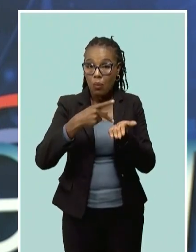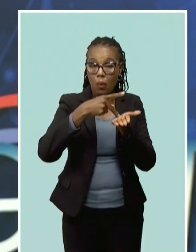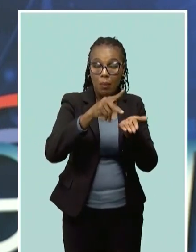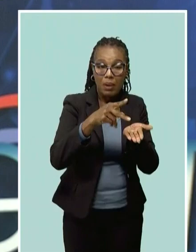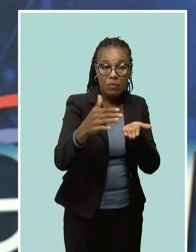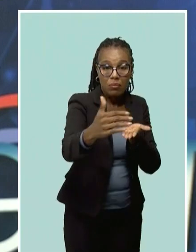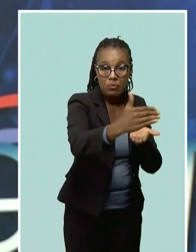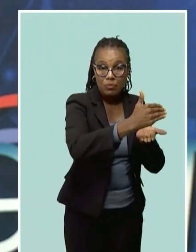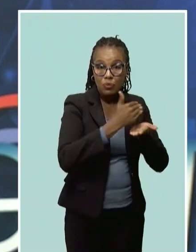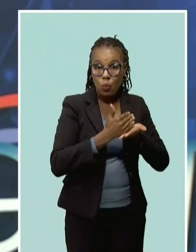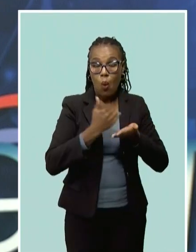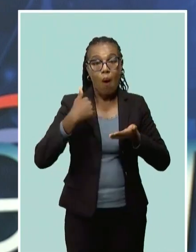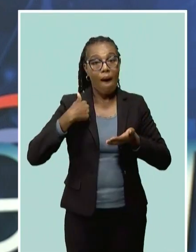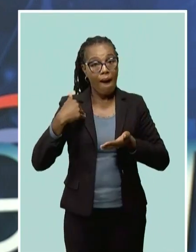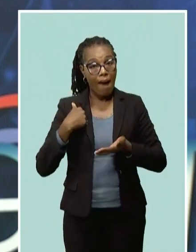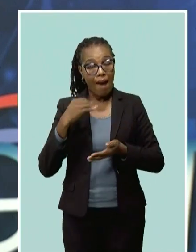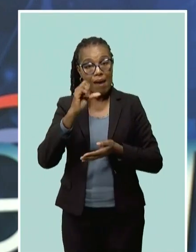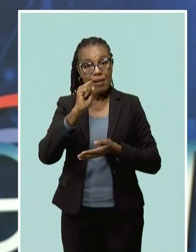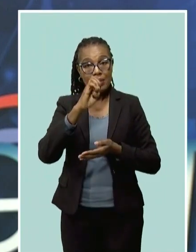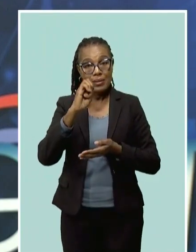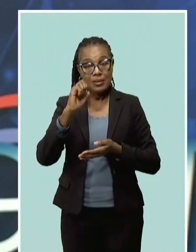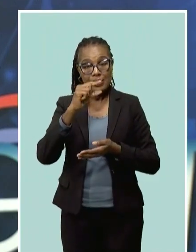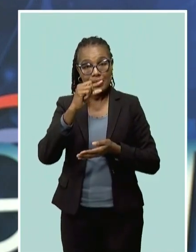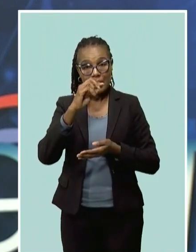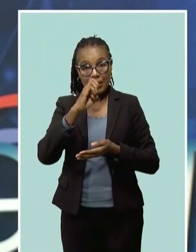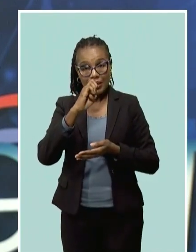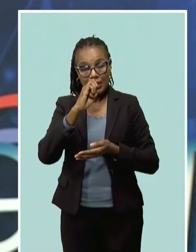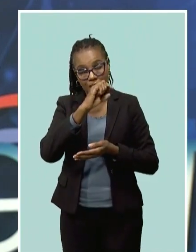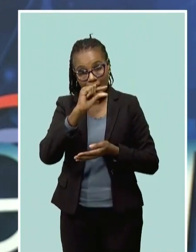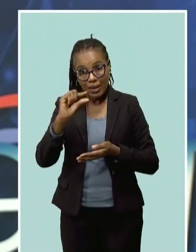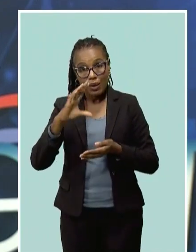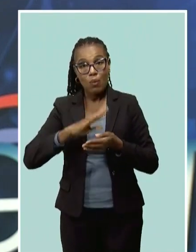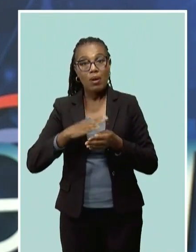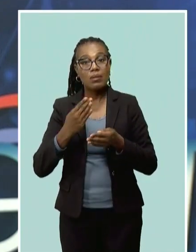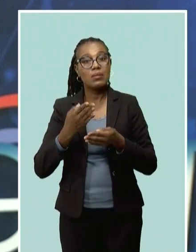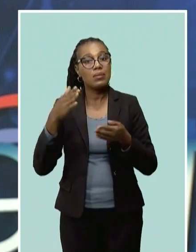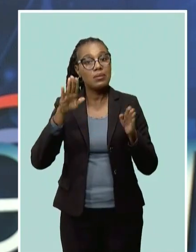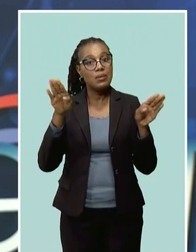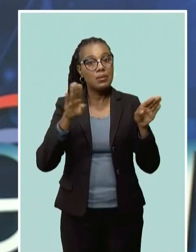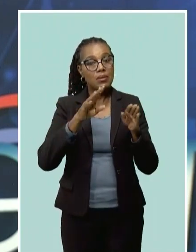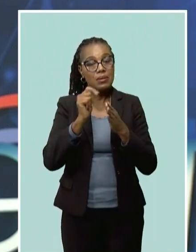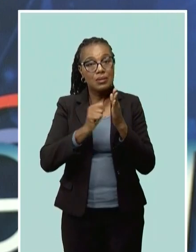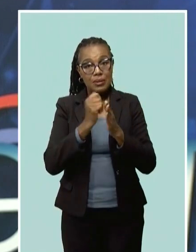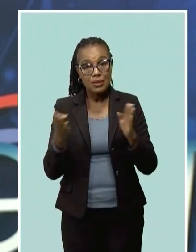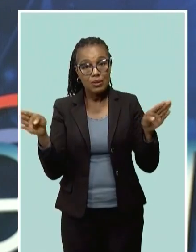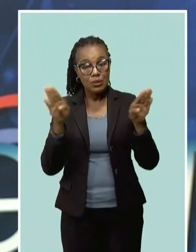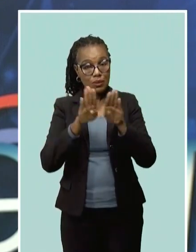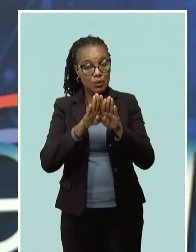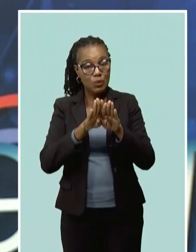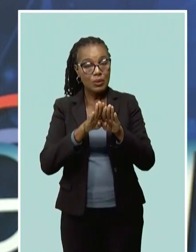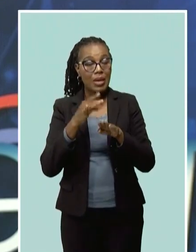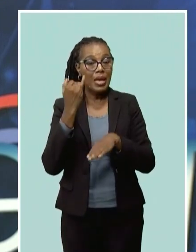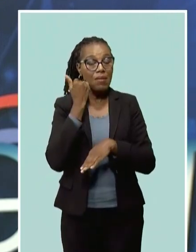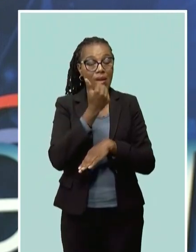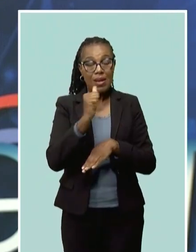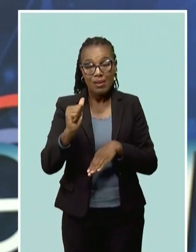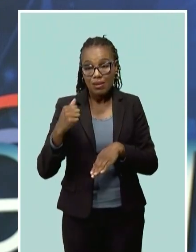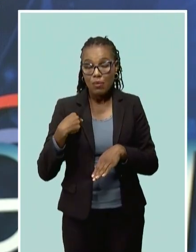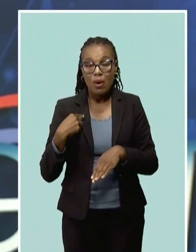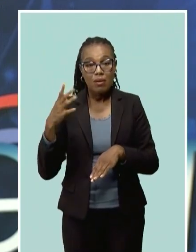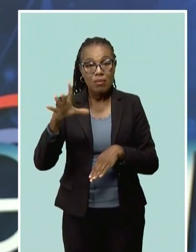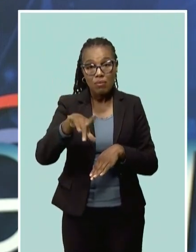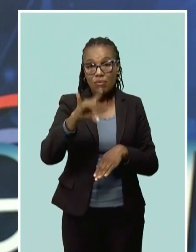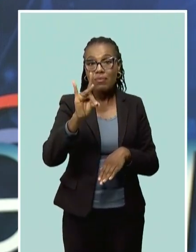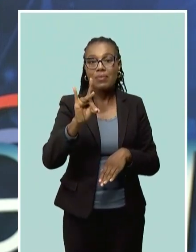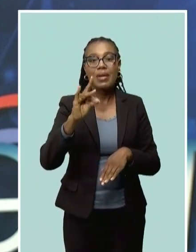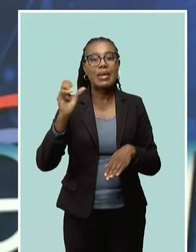being in possession of sea eggs while the sea egg fishing season is closed. Anyone on summary conviction could face a fine of